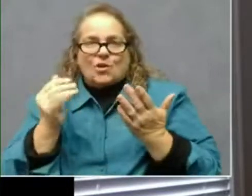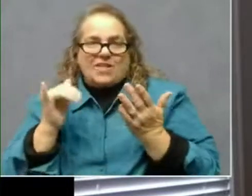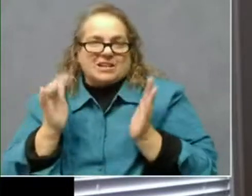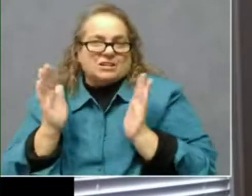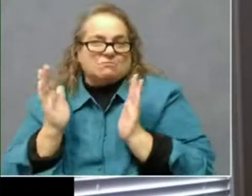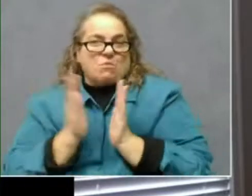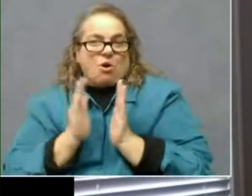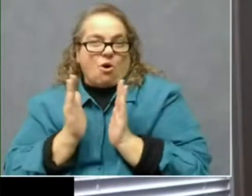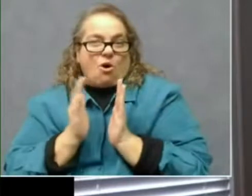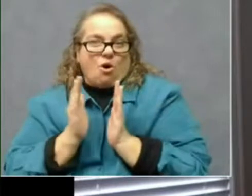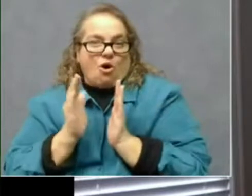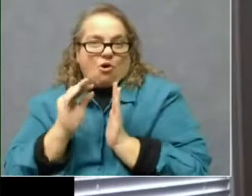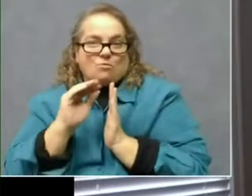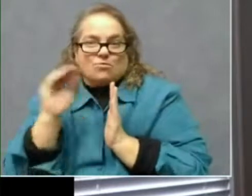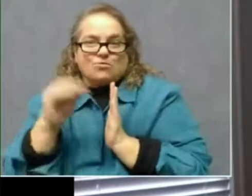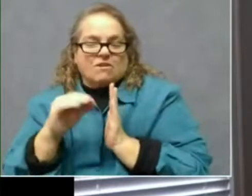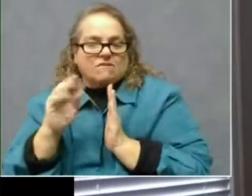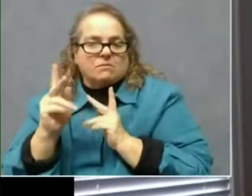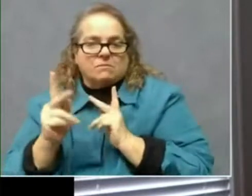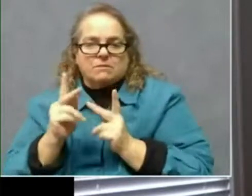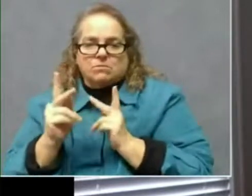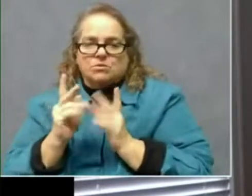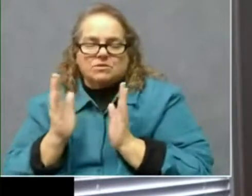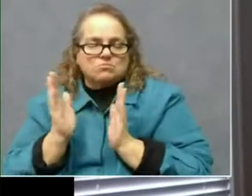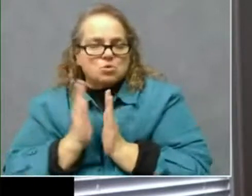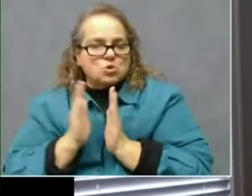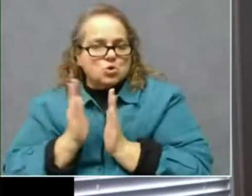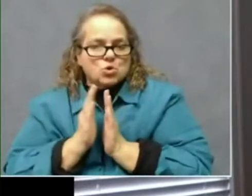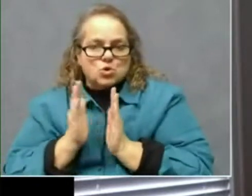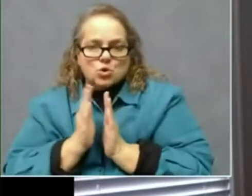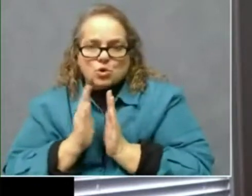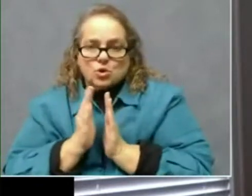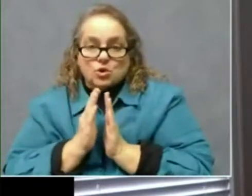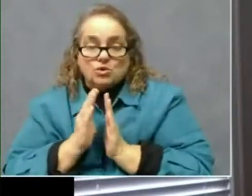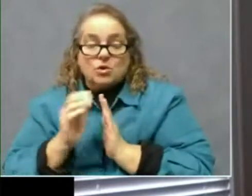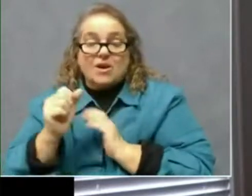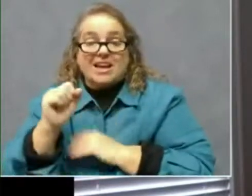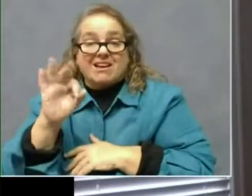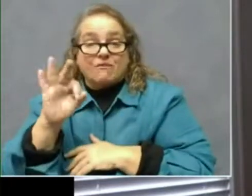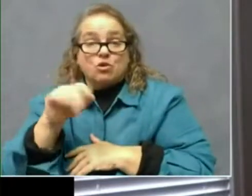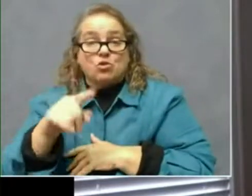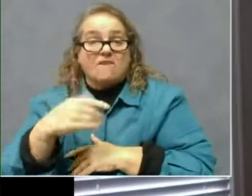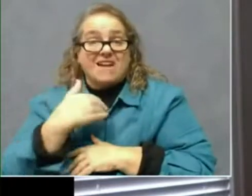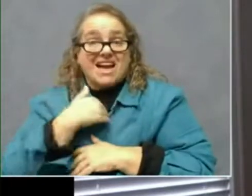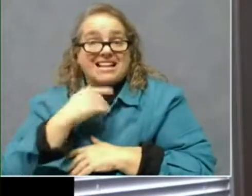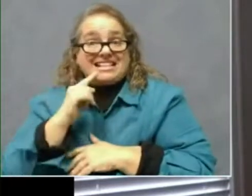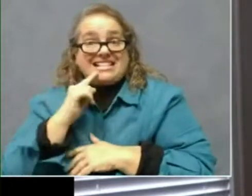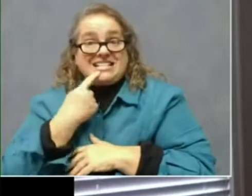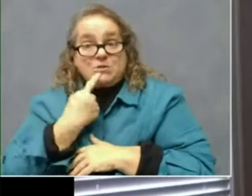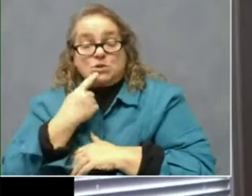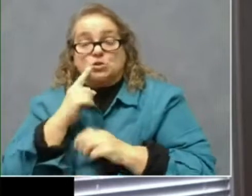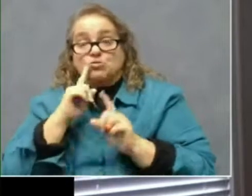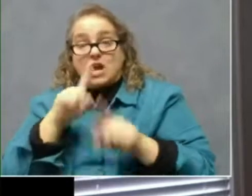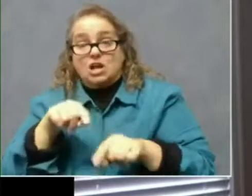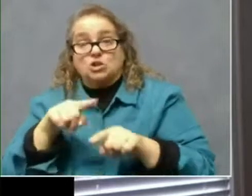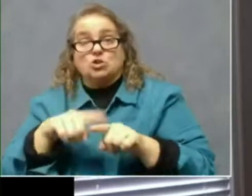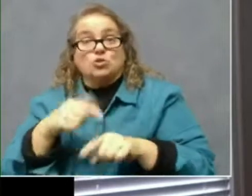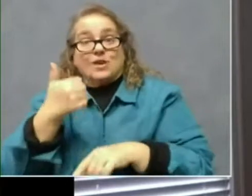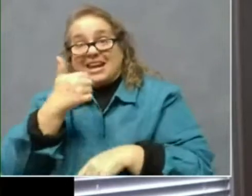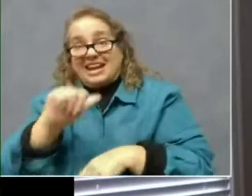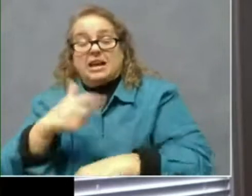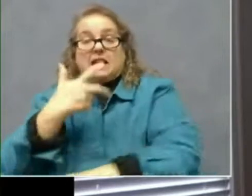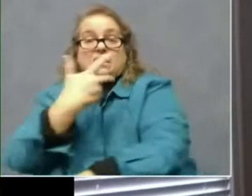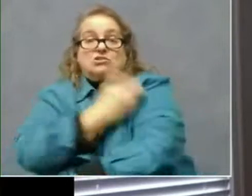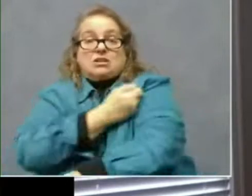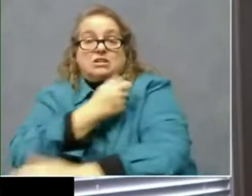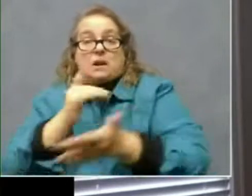proportion of the general public. So if you have had serious reactions to injectable medications in the